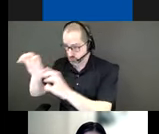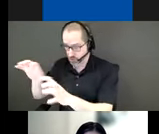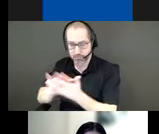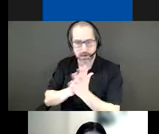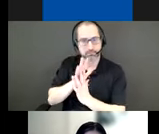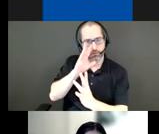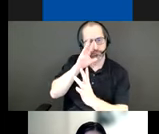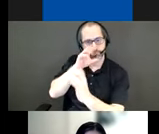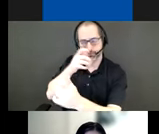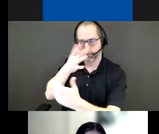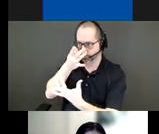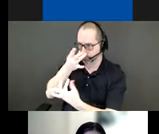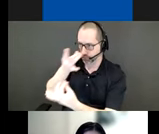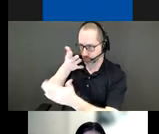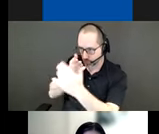atmosphere